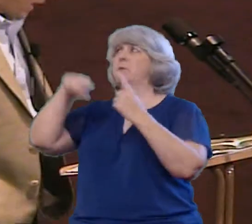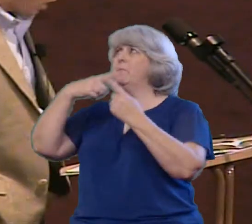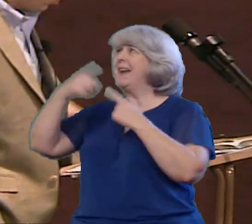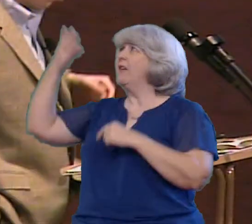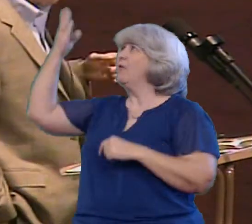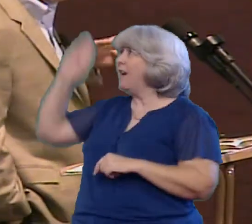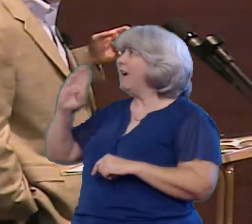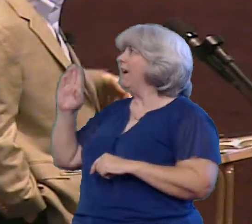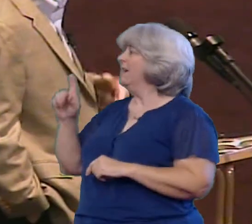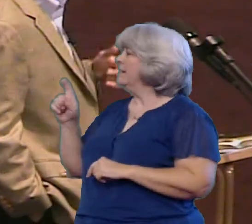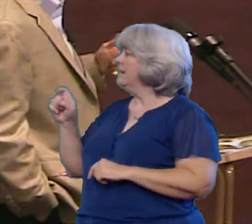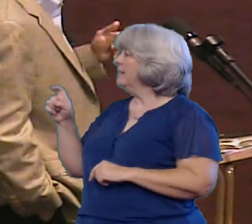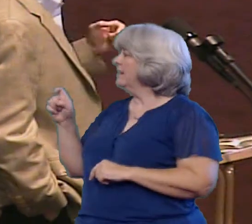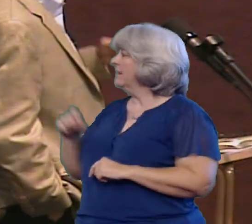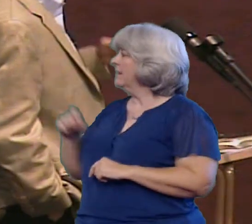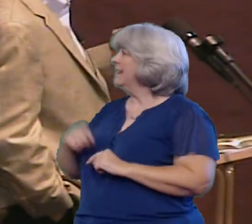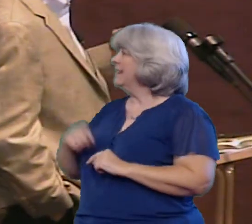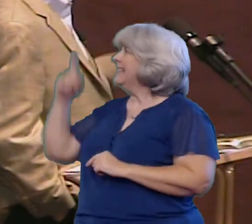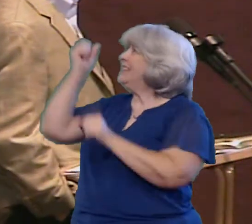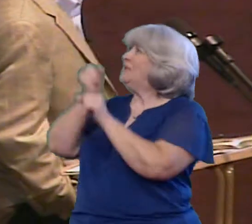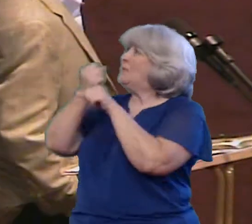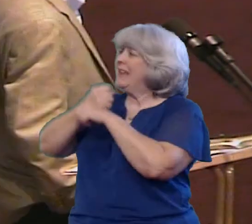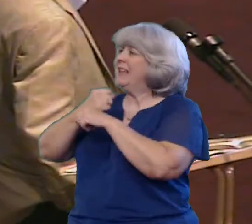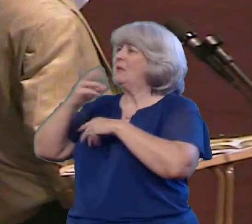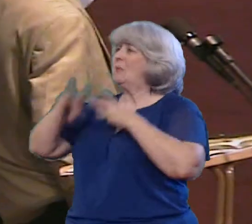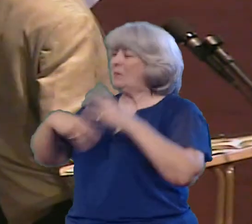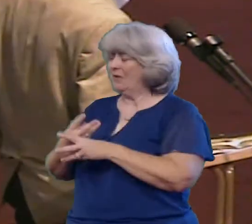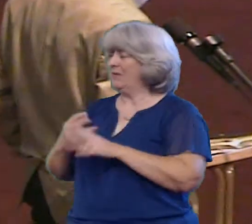How do others see Christ living in you?